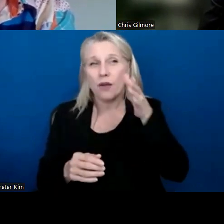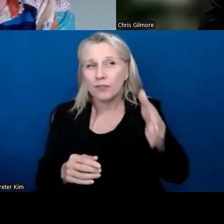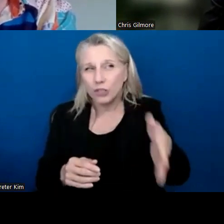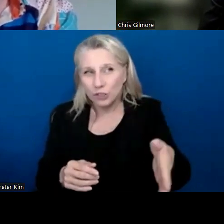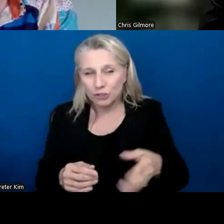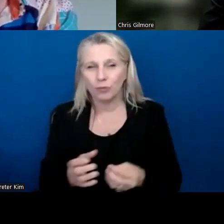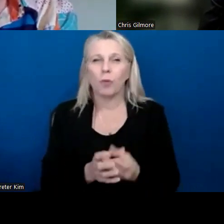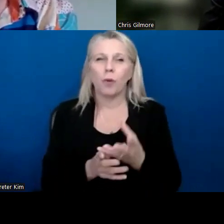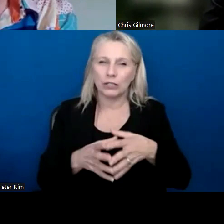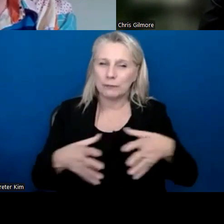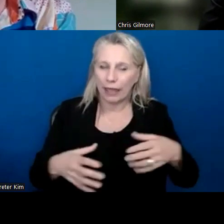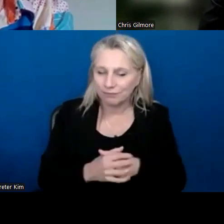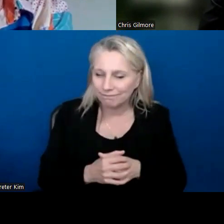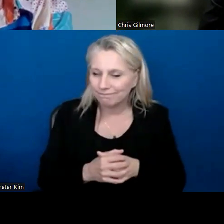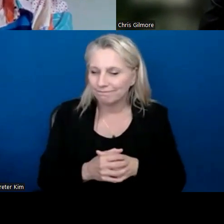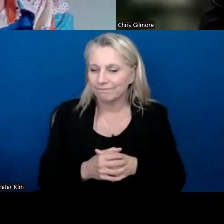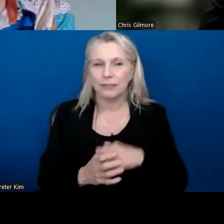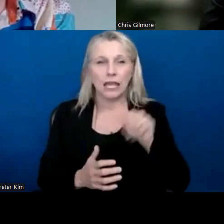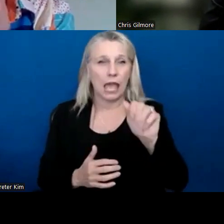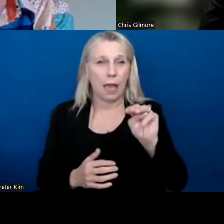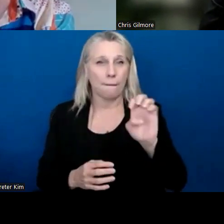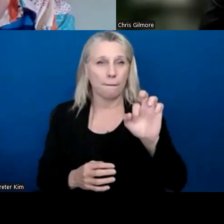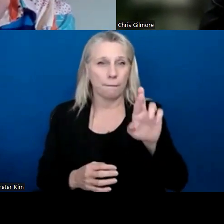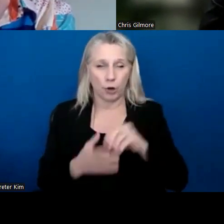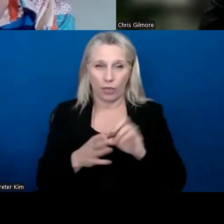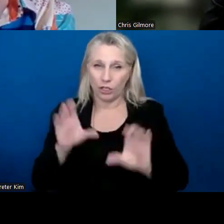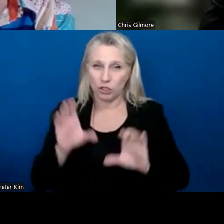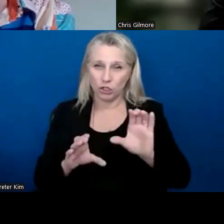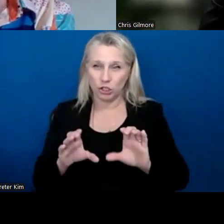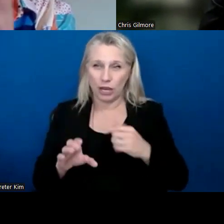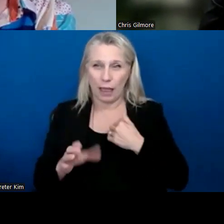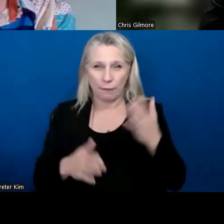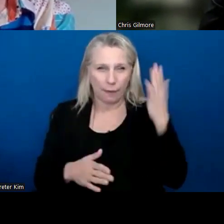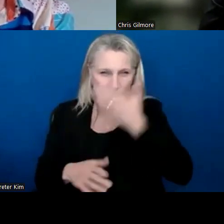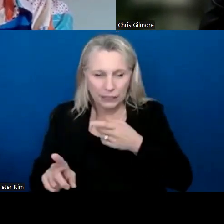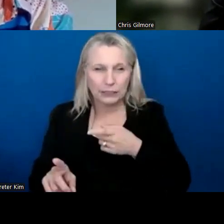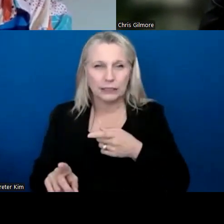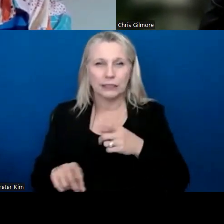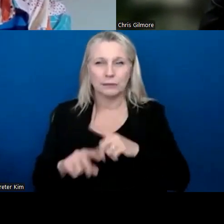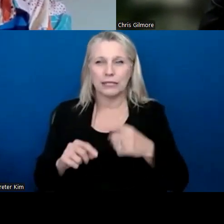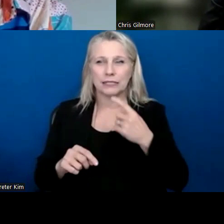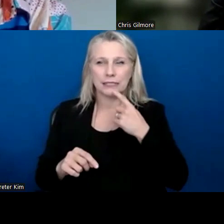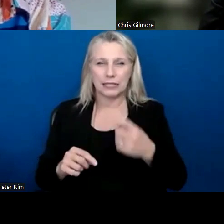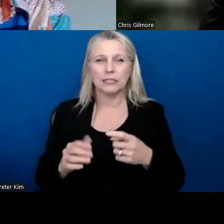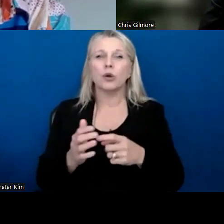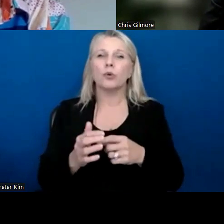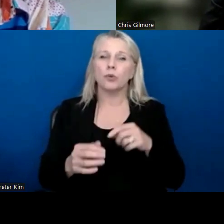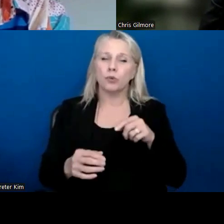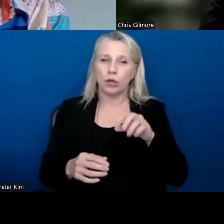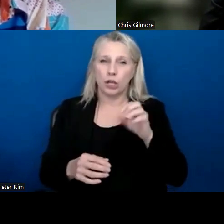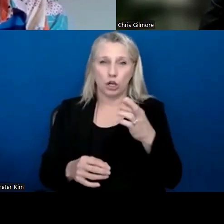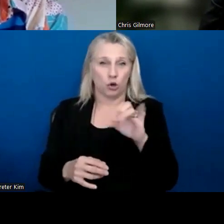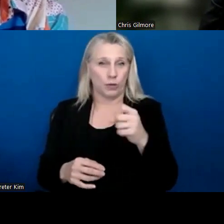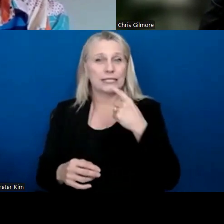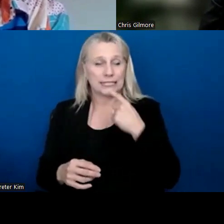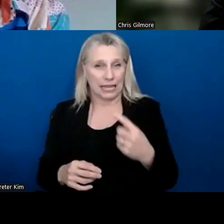Um, I saw Amber in the chat had said, I may have missed this earlier, but as parent consent required for these groups, yes, Chris had,